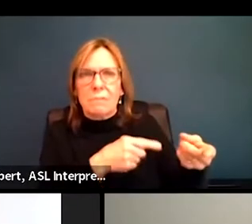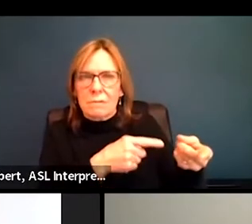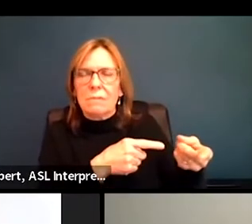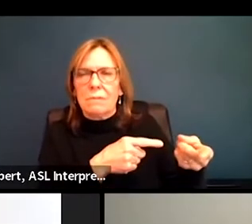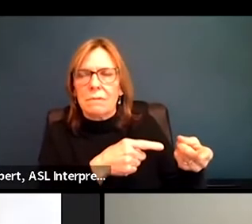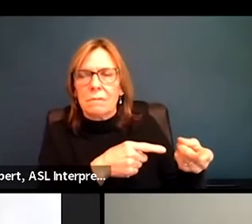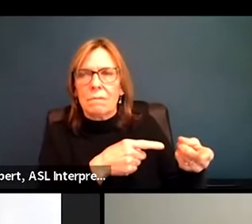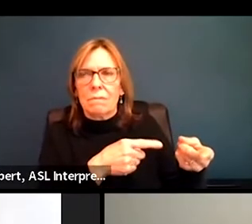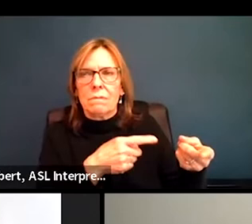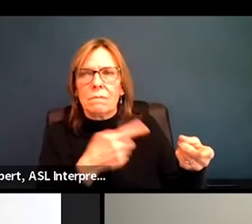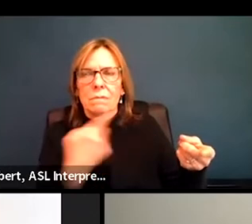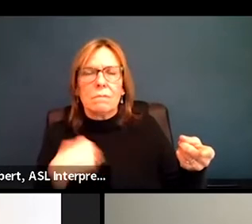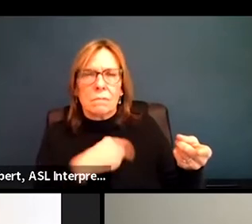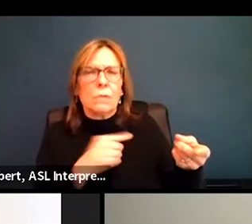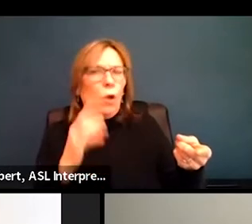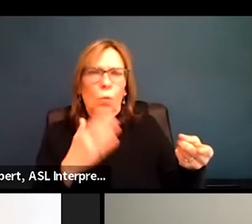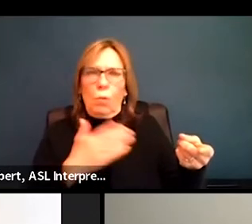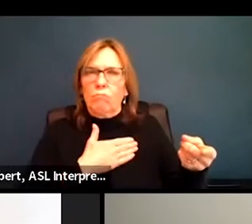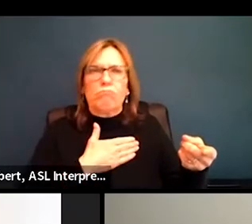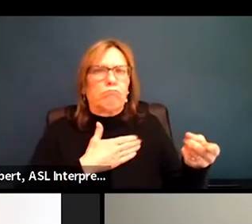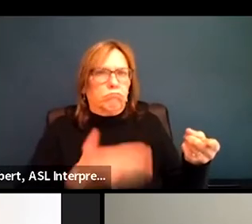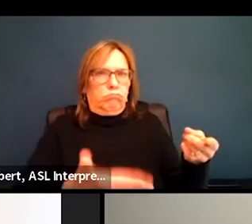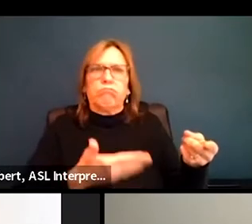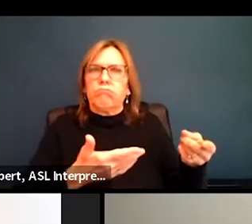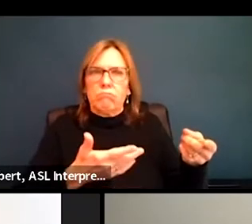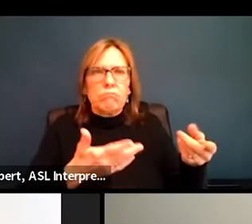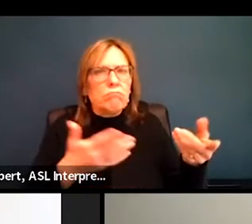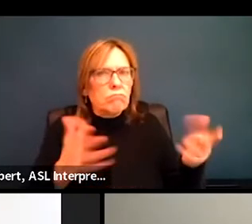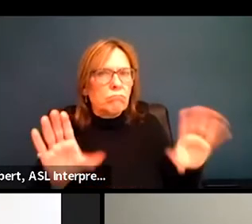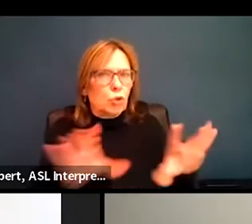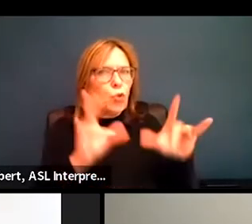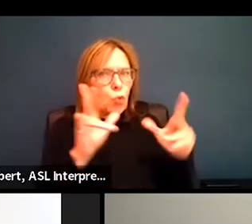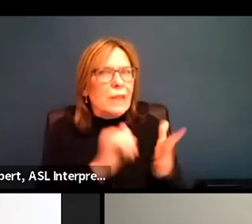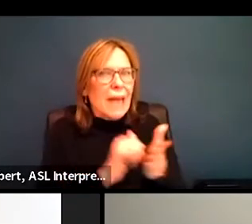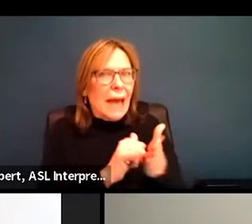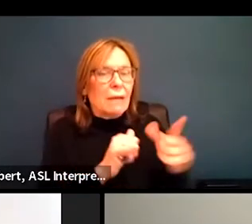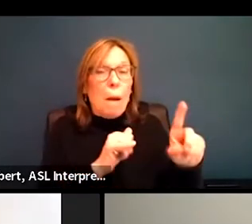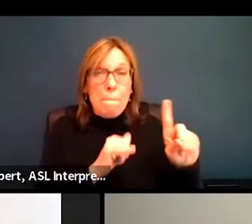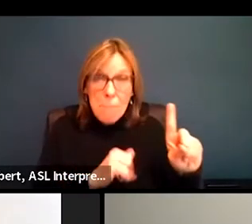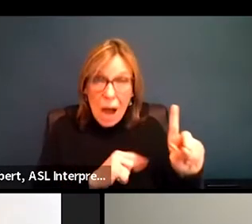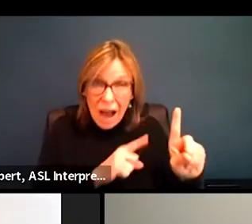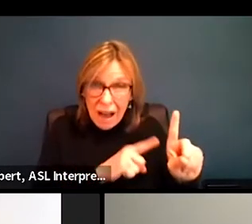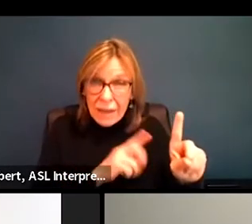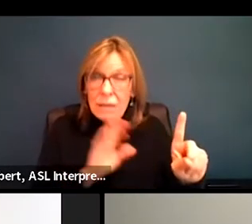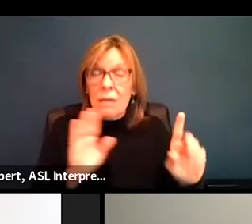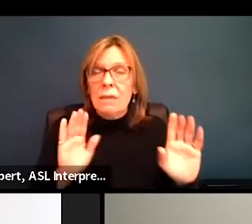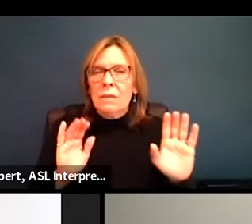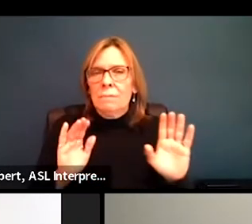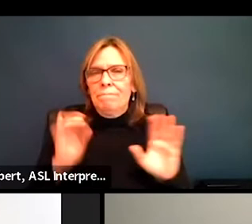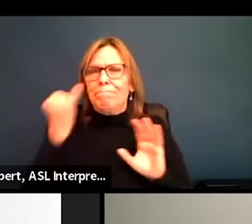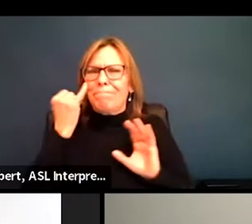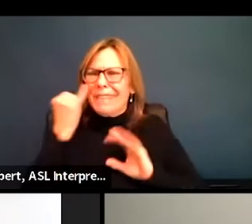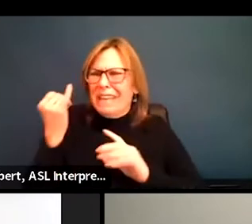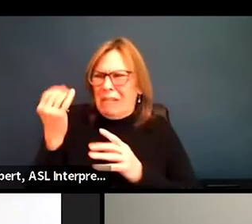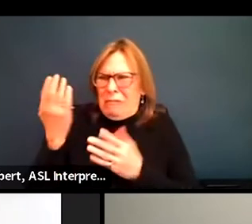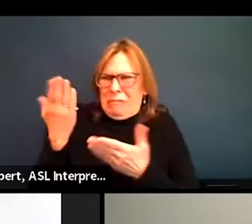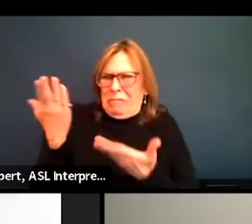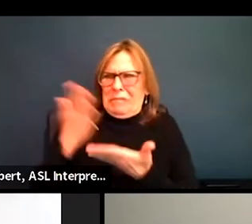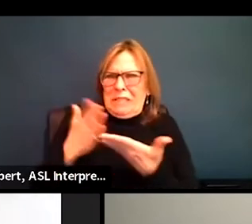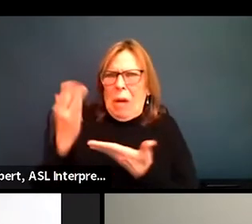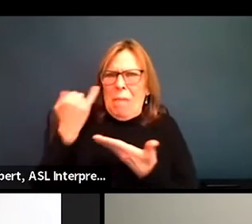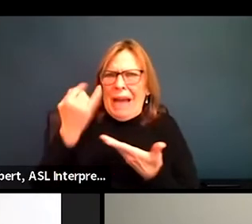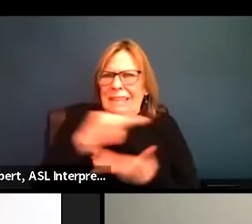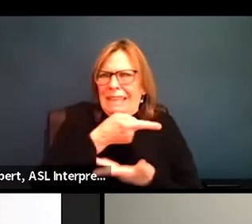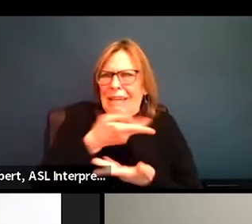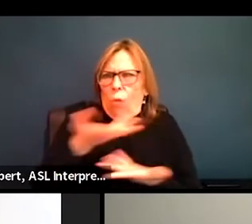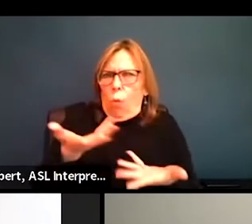uh, we, we will be happy to do that. But if we can have some, some idea of what we might need to put